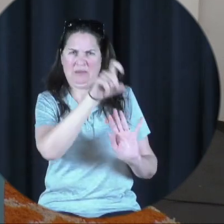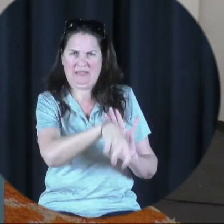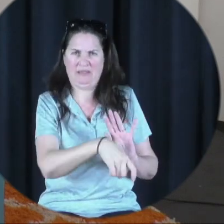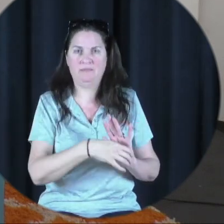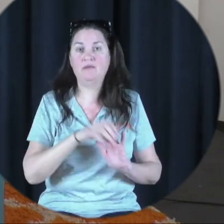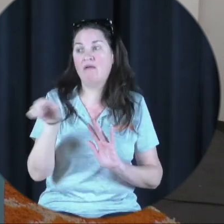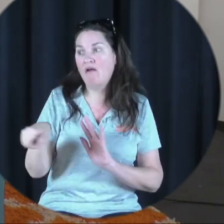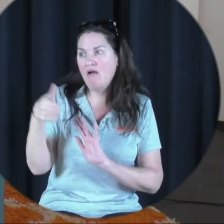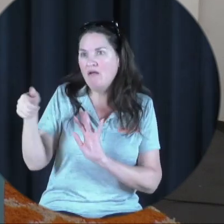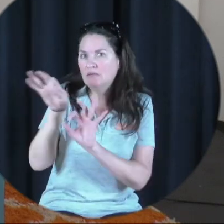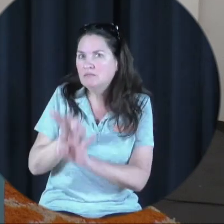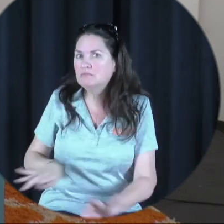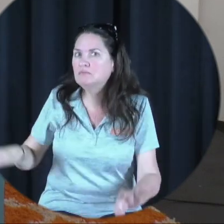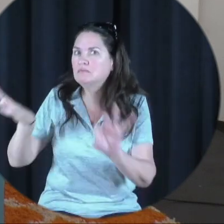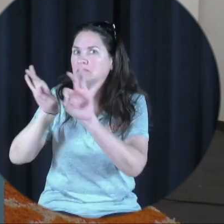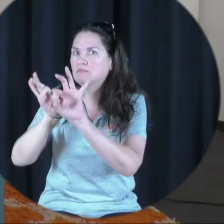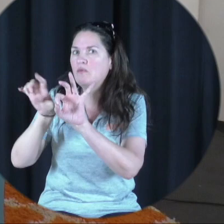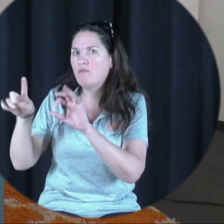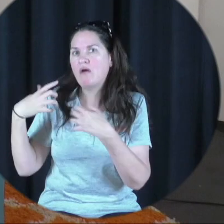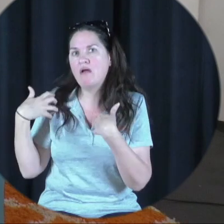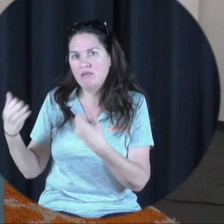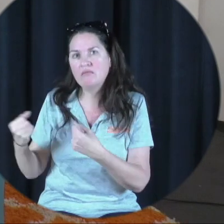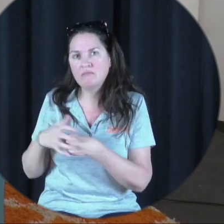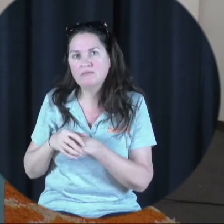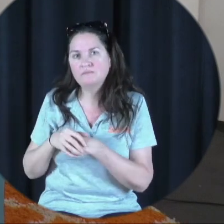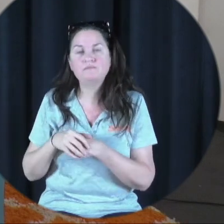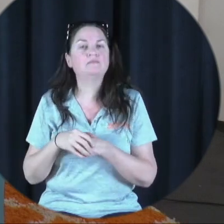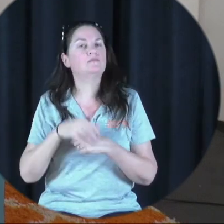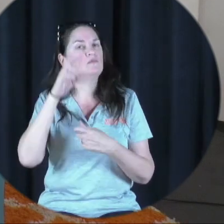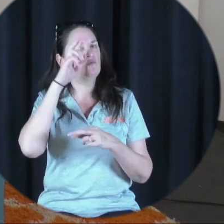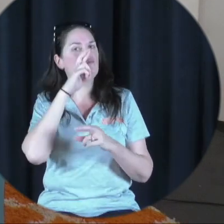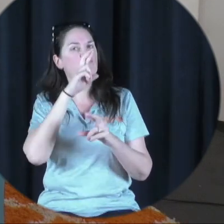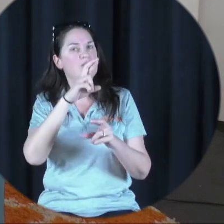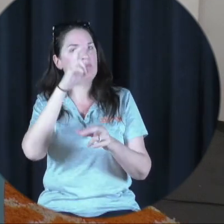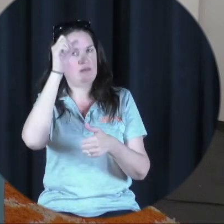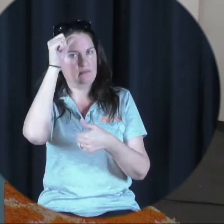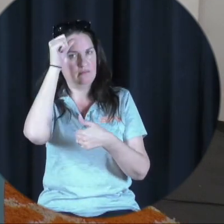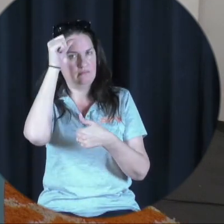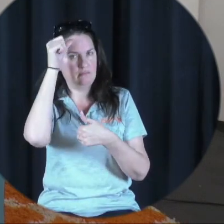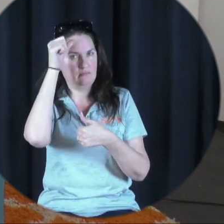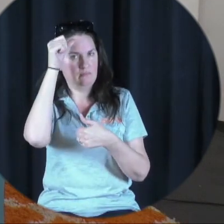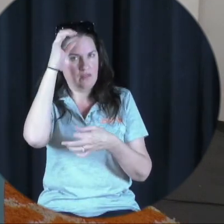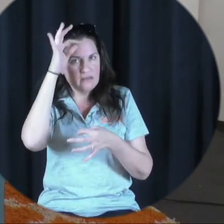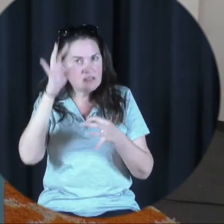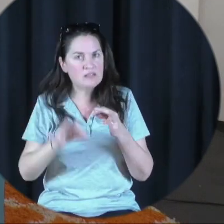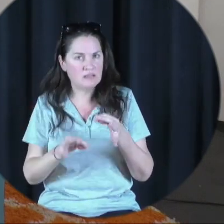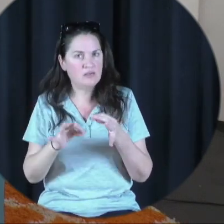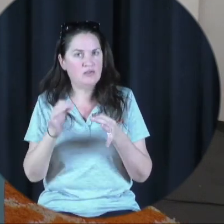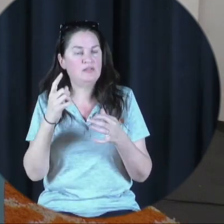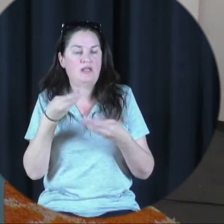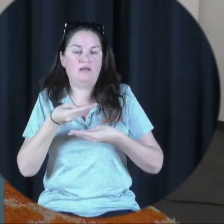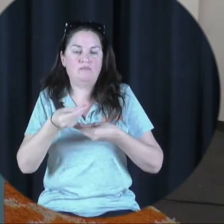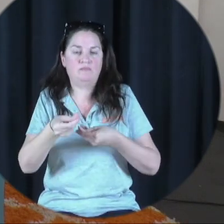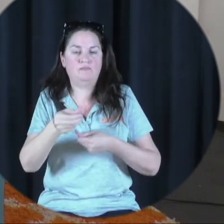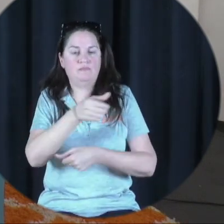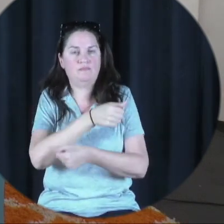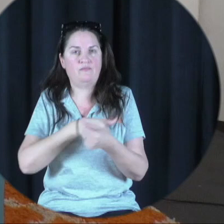and for others, it's essential for their health. We will respect each other's decisions on this and treat each other with kindness.